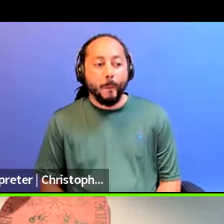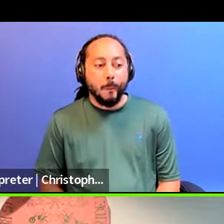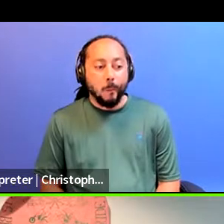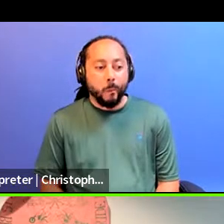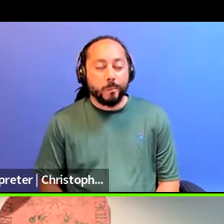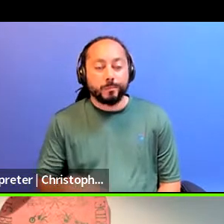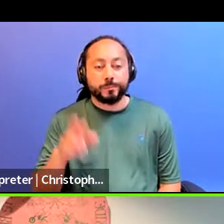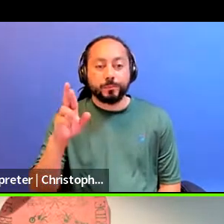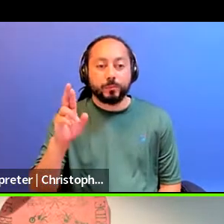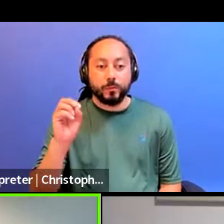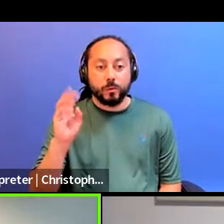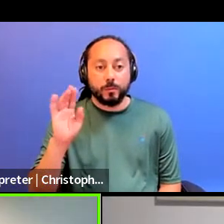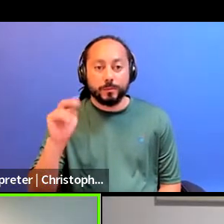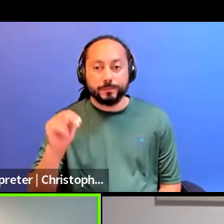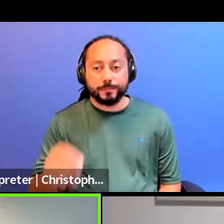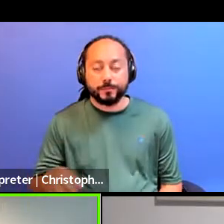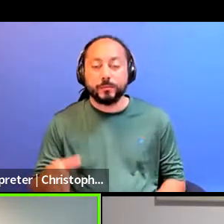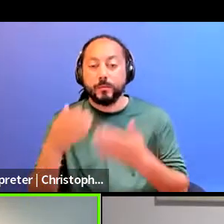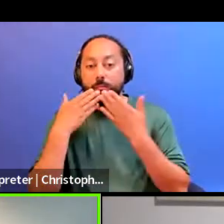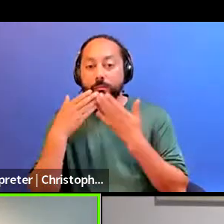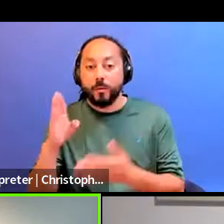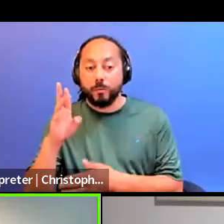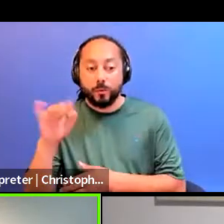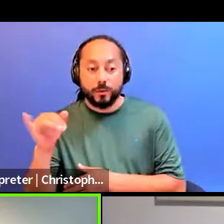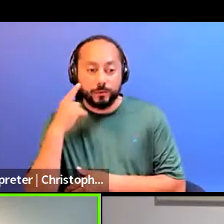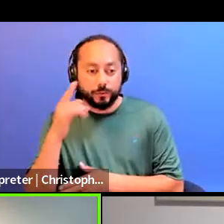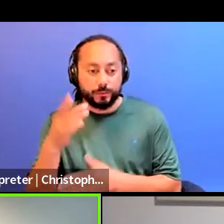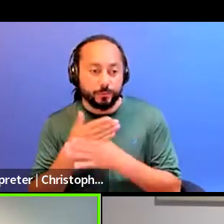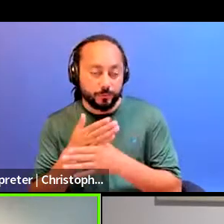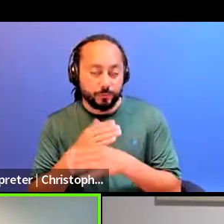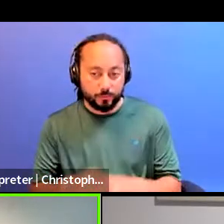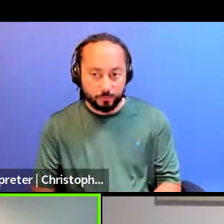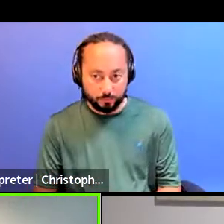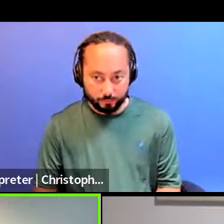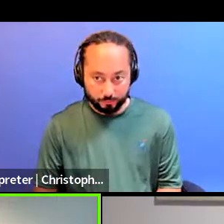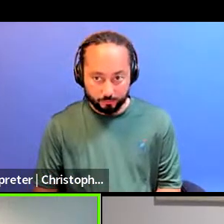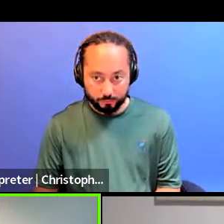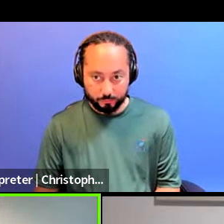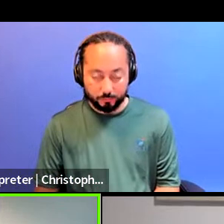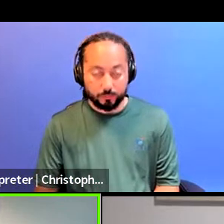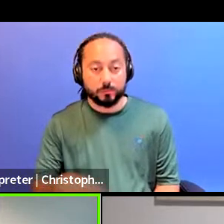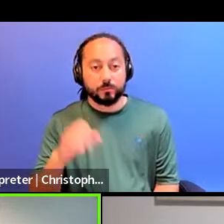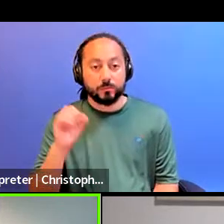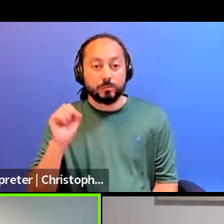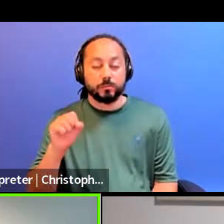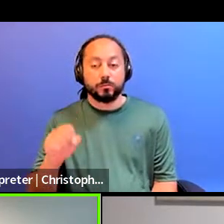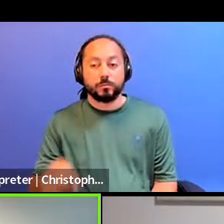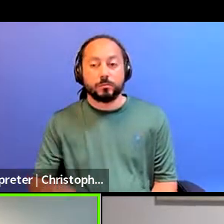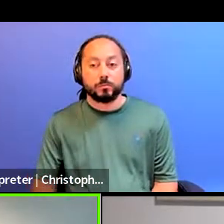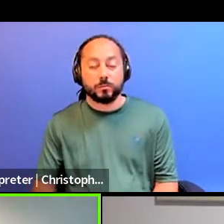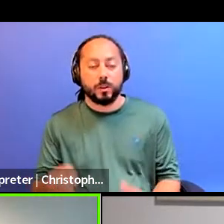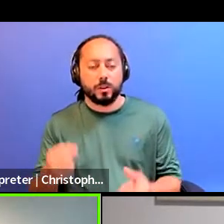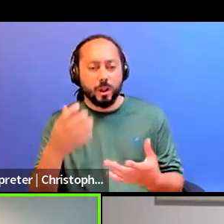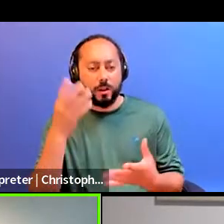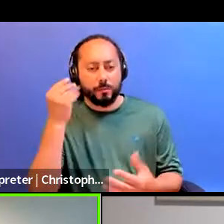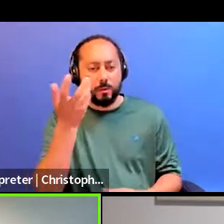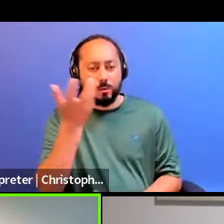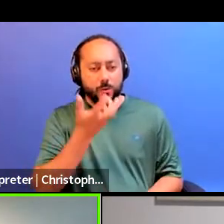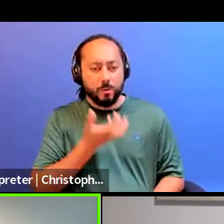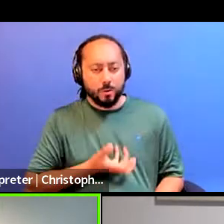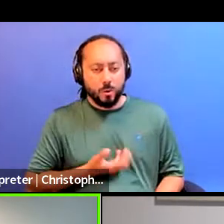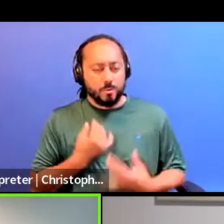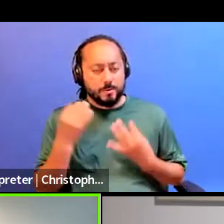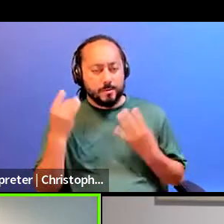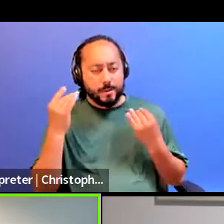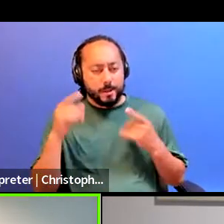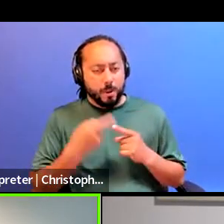Thanks so much, Brie, for sharing. Yeah, you've really given us a lot to sit with there. So I think, I mean, I think I'll